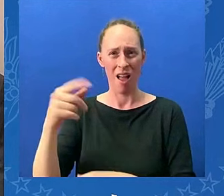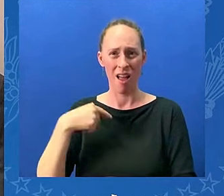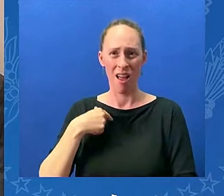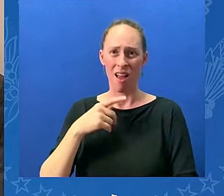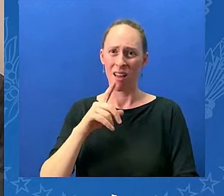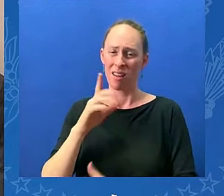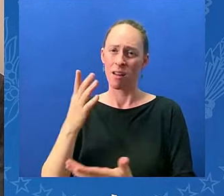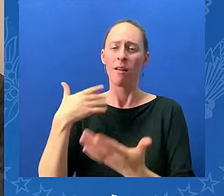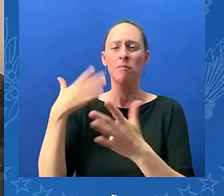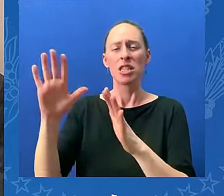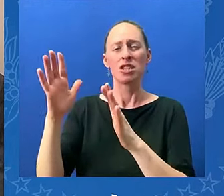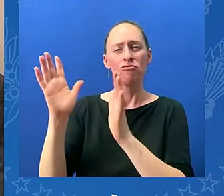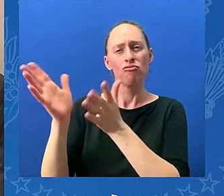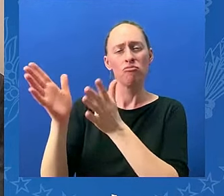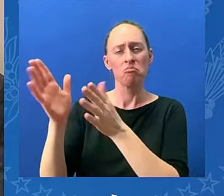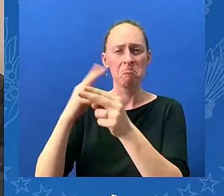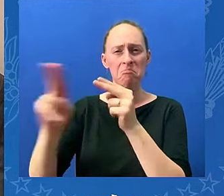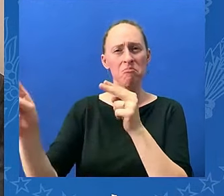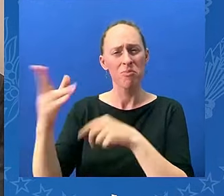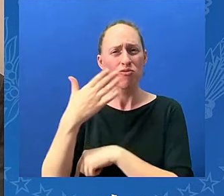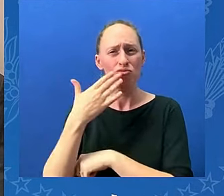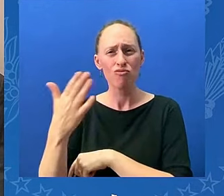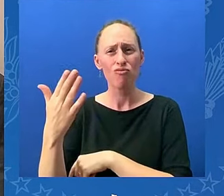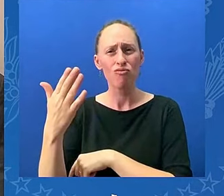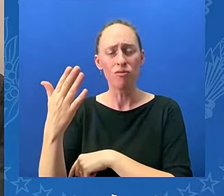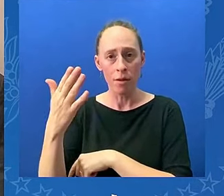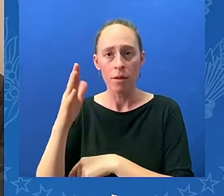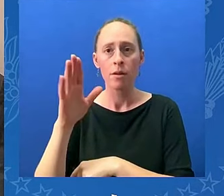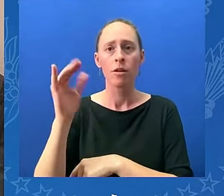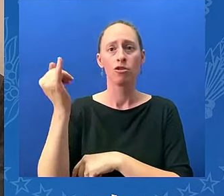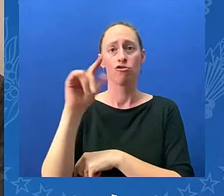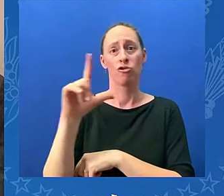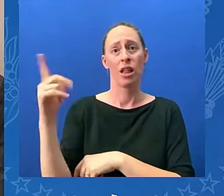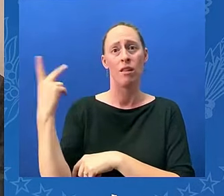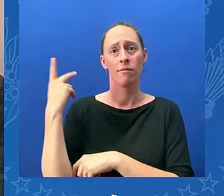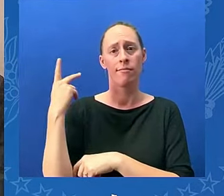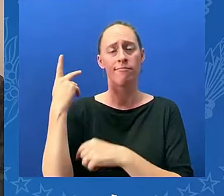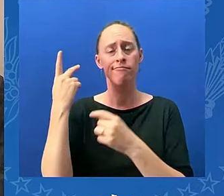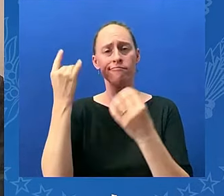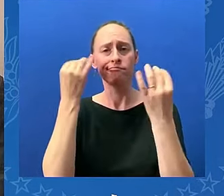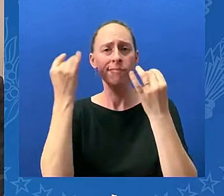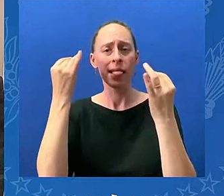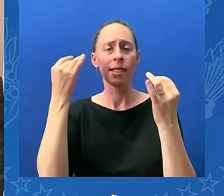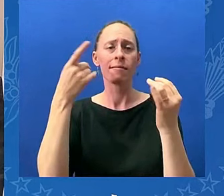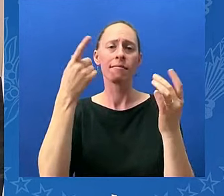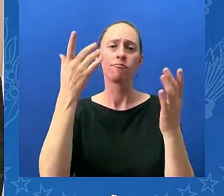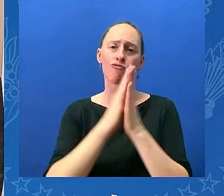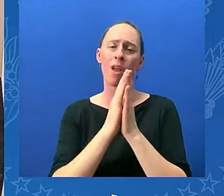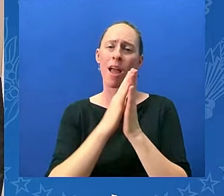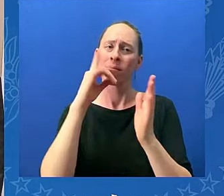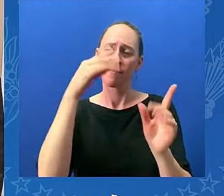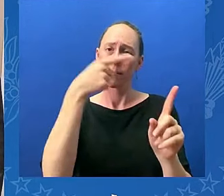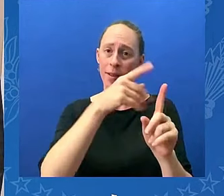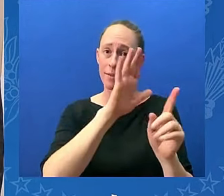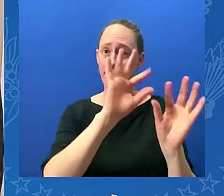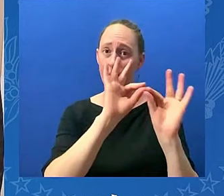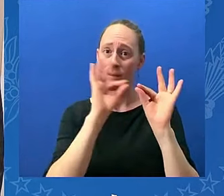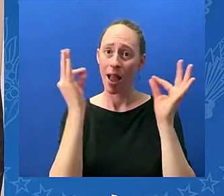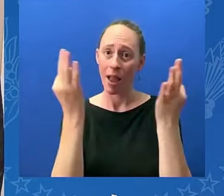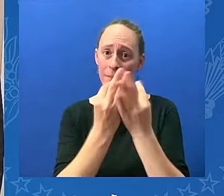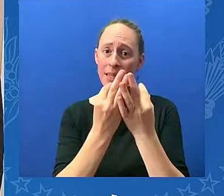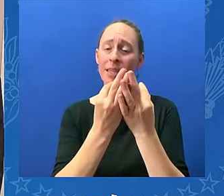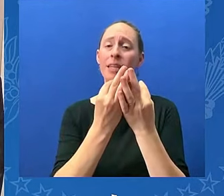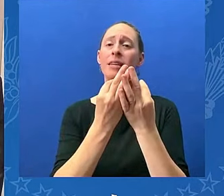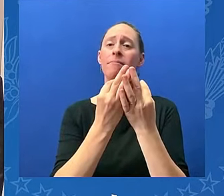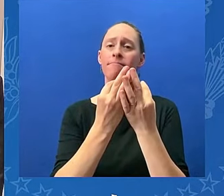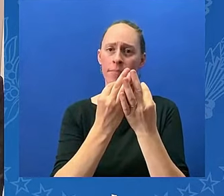i are keeping him and his family in our prayers we also extend our deepest condolences to the family of the victim